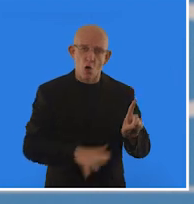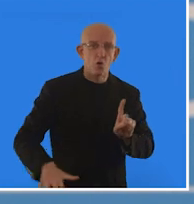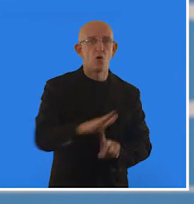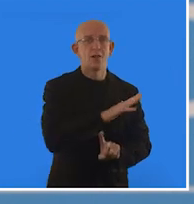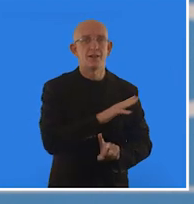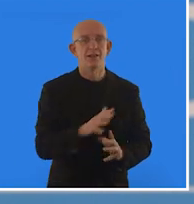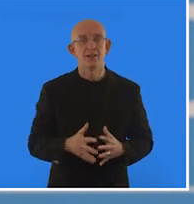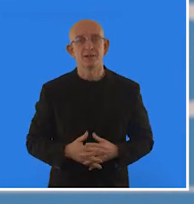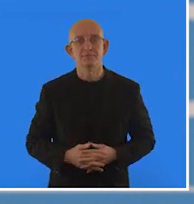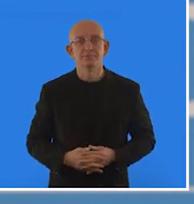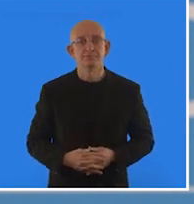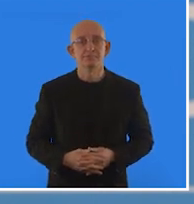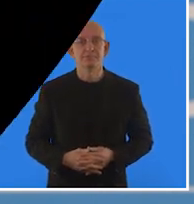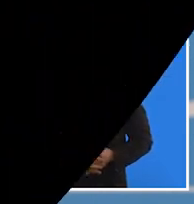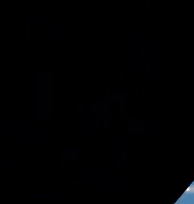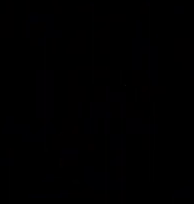every child.